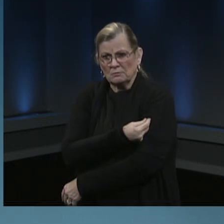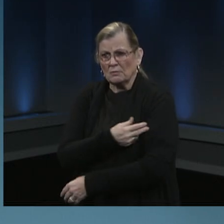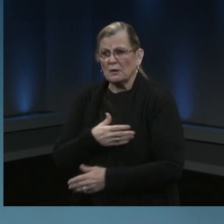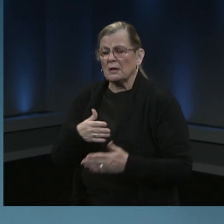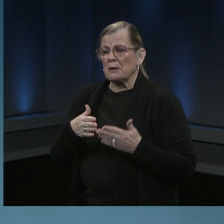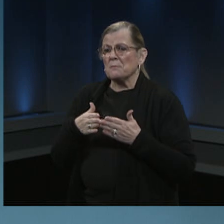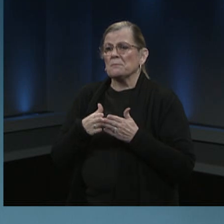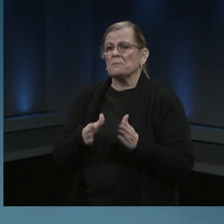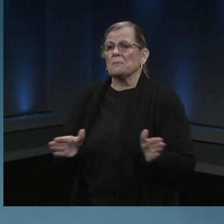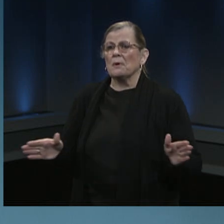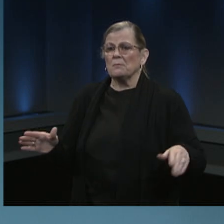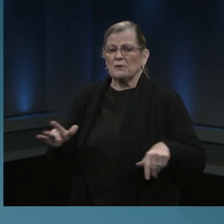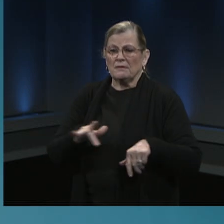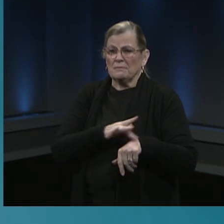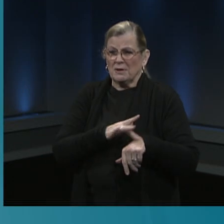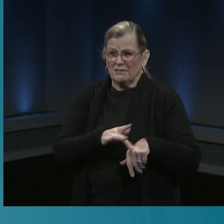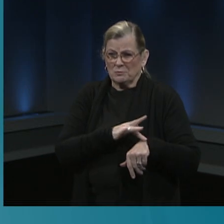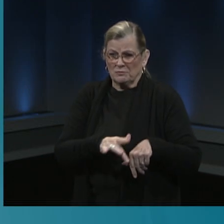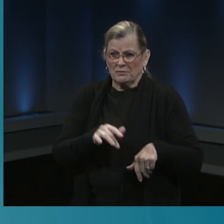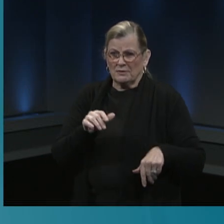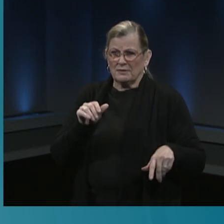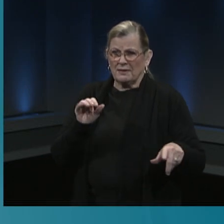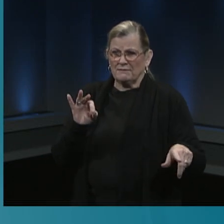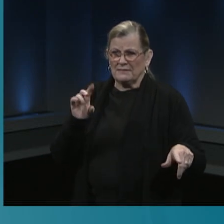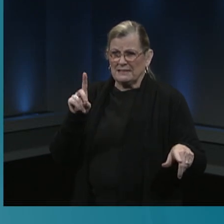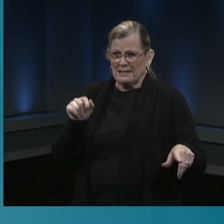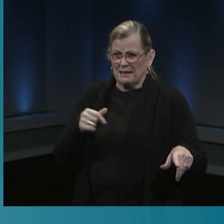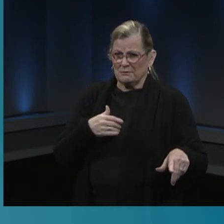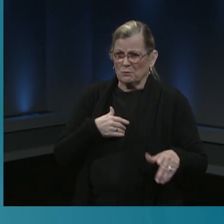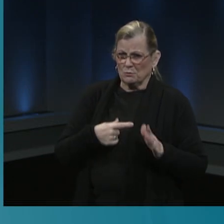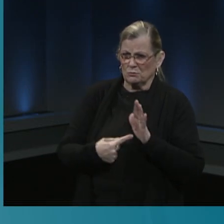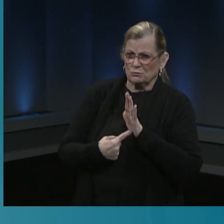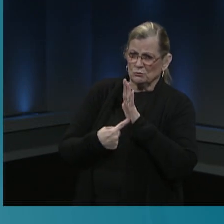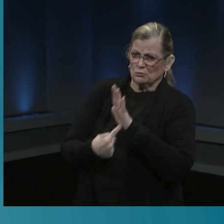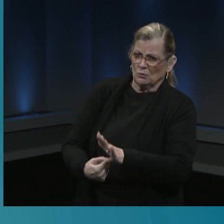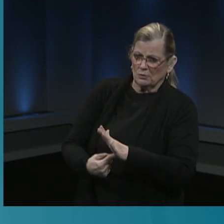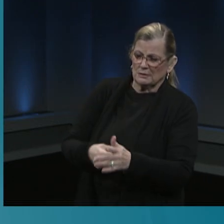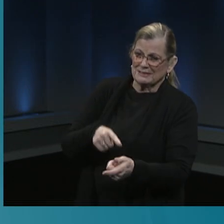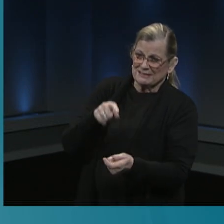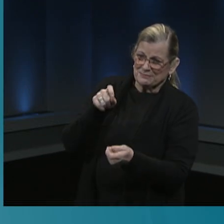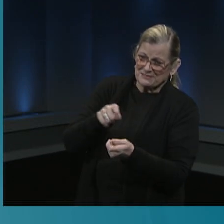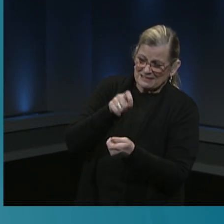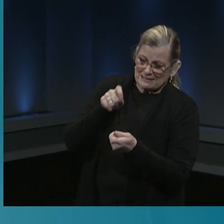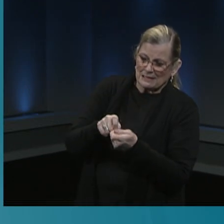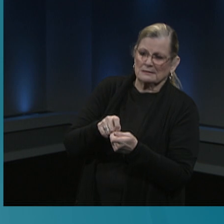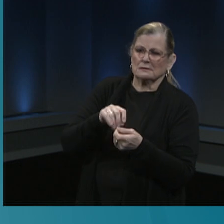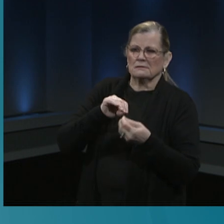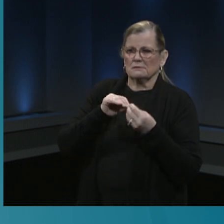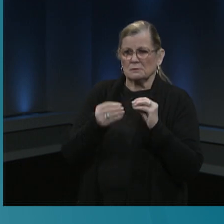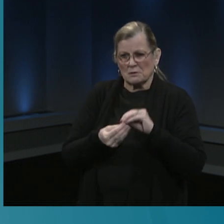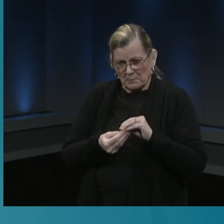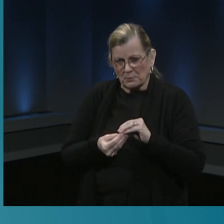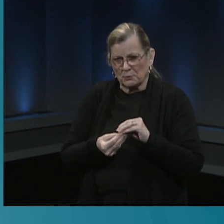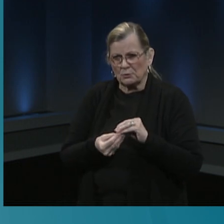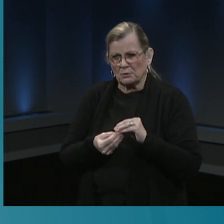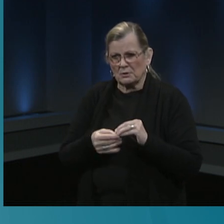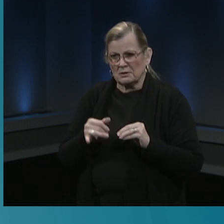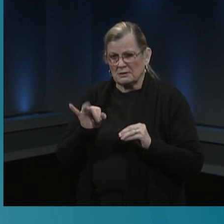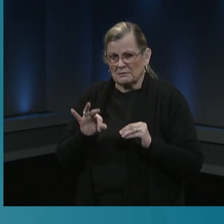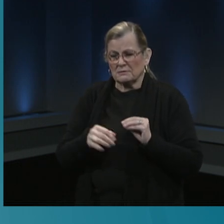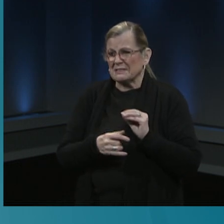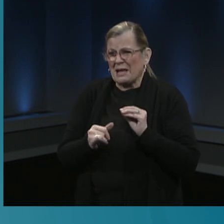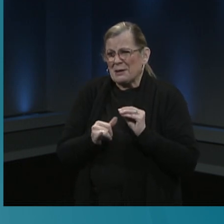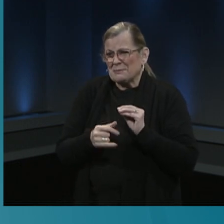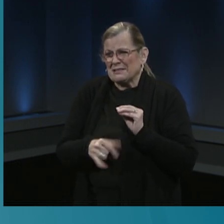briefing document did not share the actual numbers, it states that there are no specific safety concerns identified